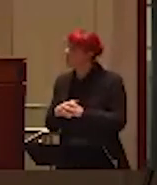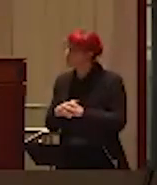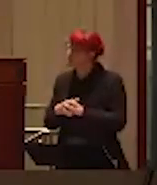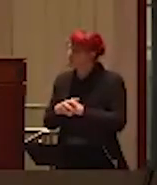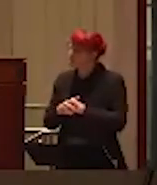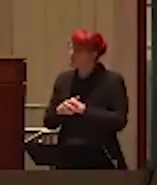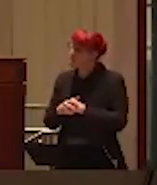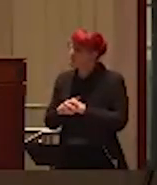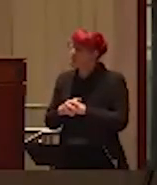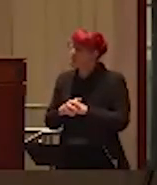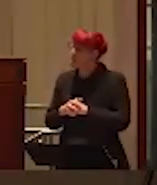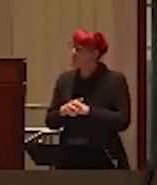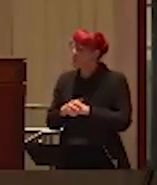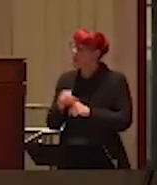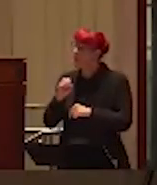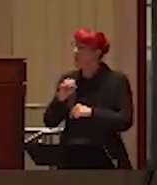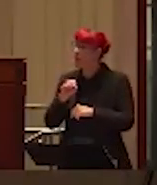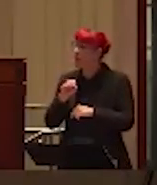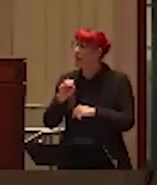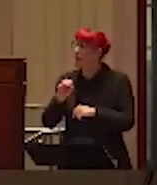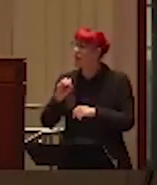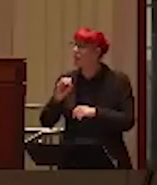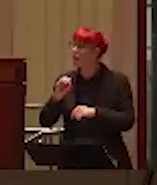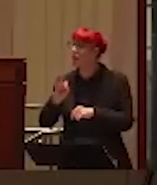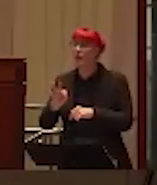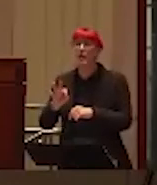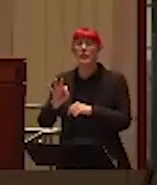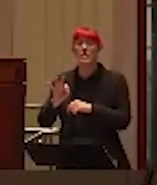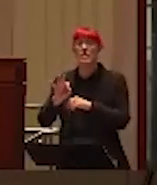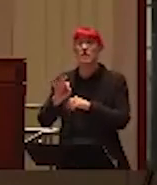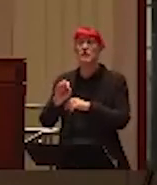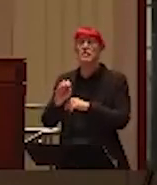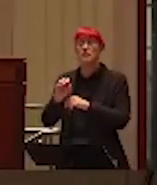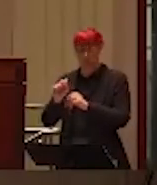is partner male violence more prevalent in same-sex relationships?